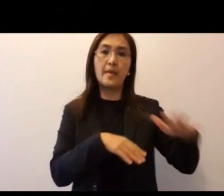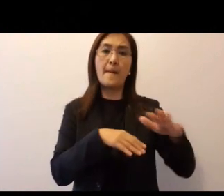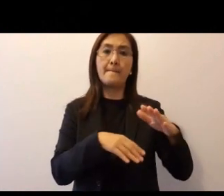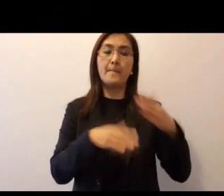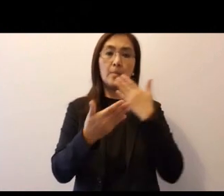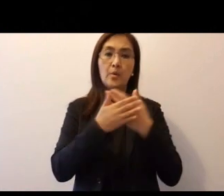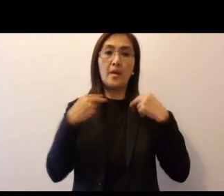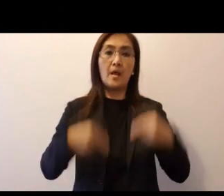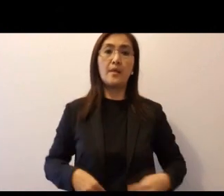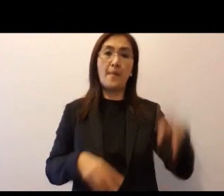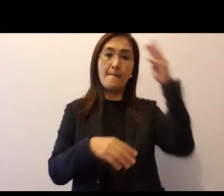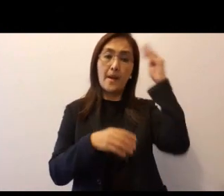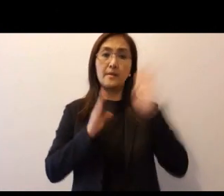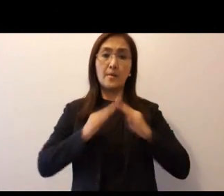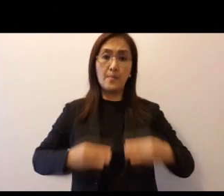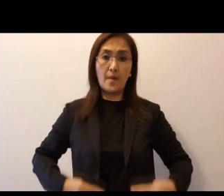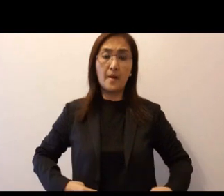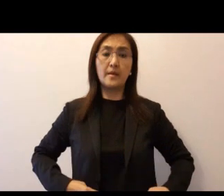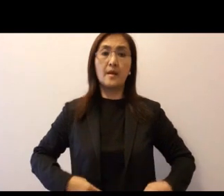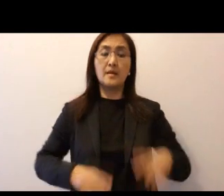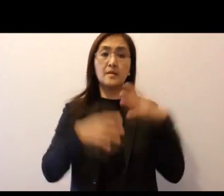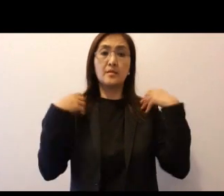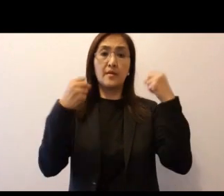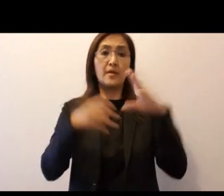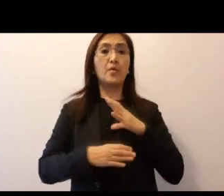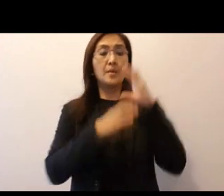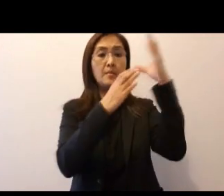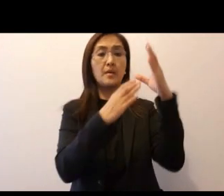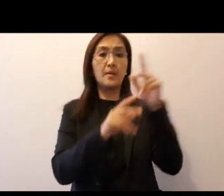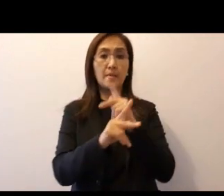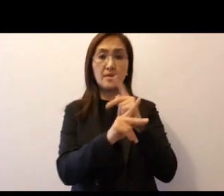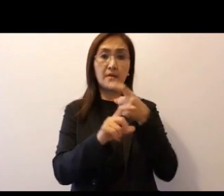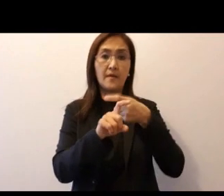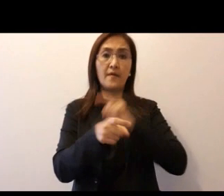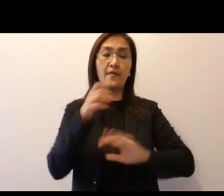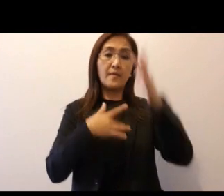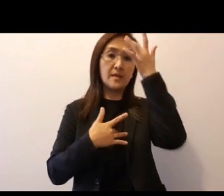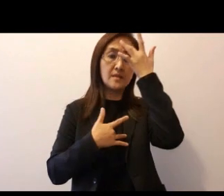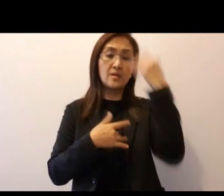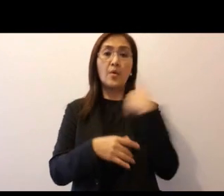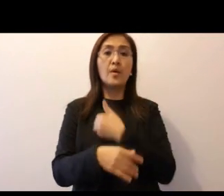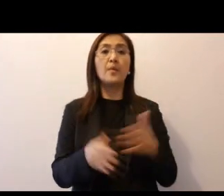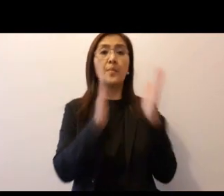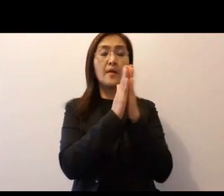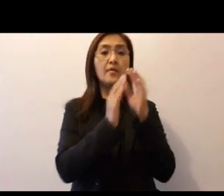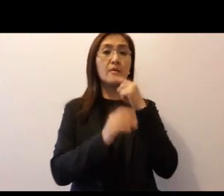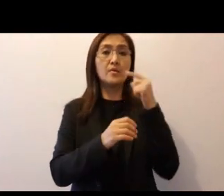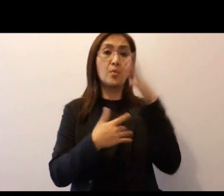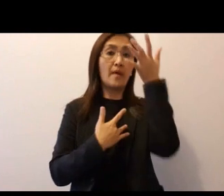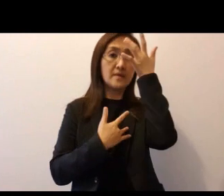in mind and body, strengthen their commitment, protection from the disease. We pray, those